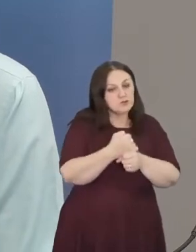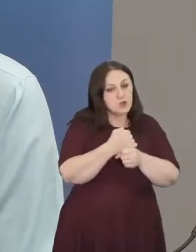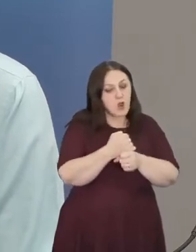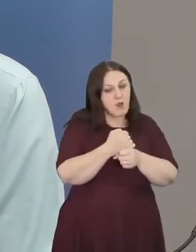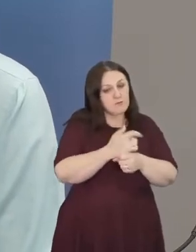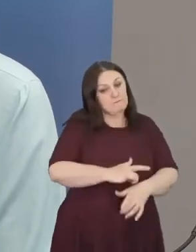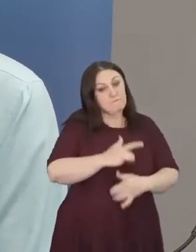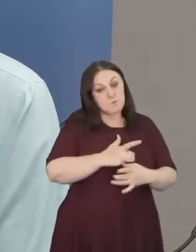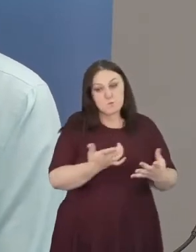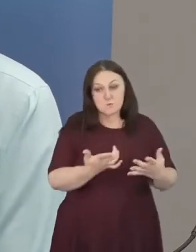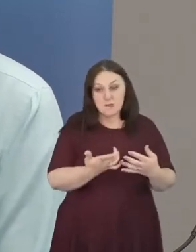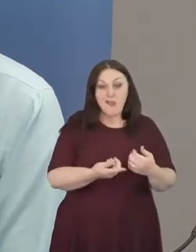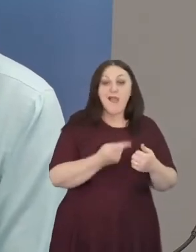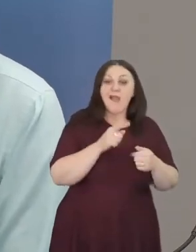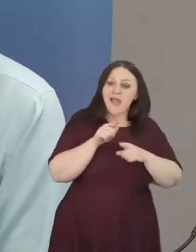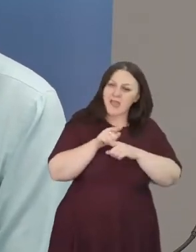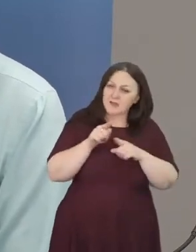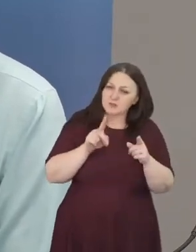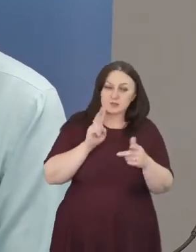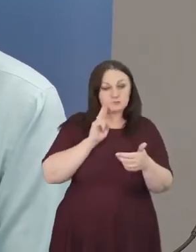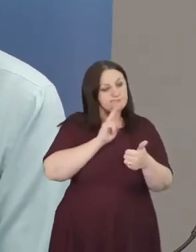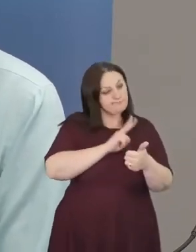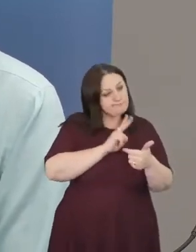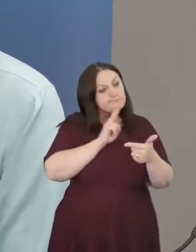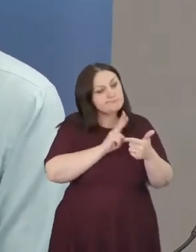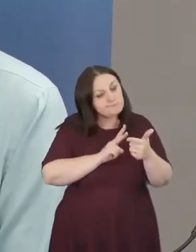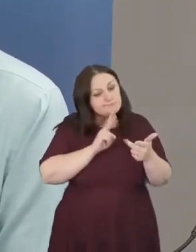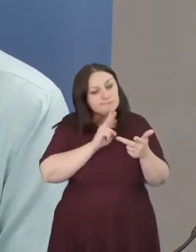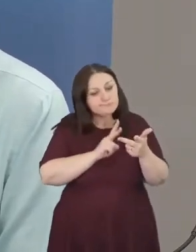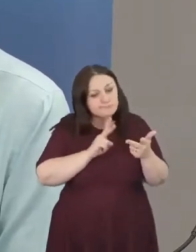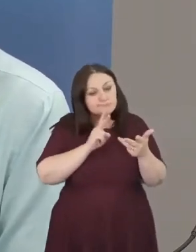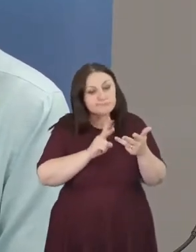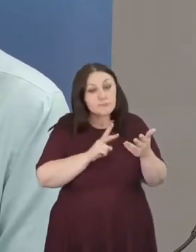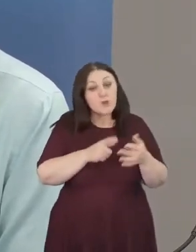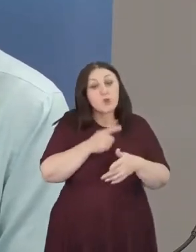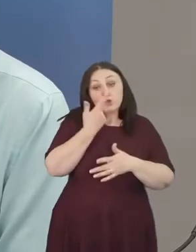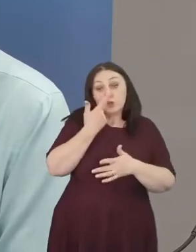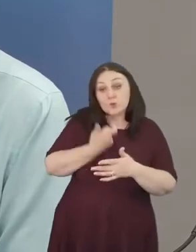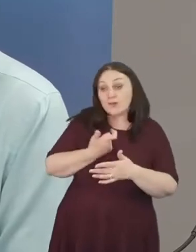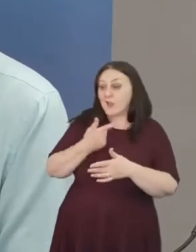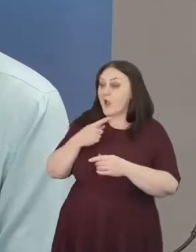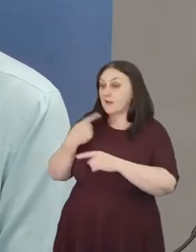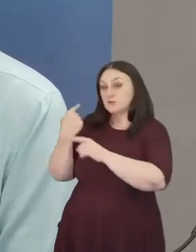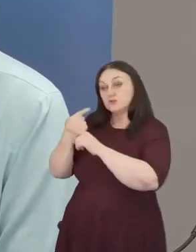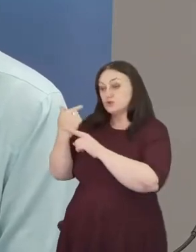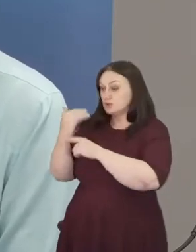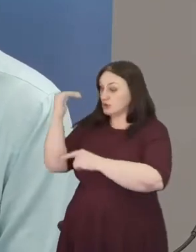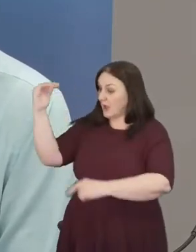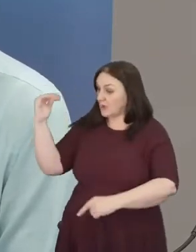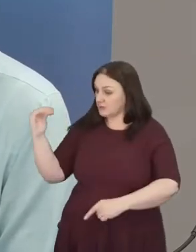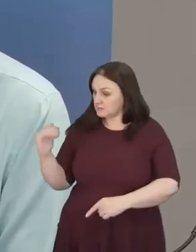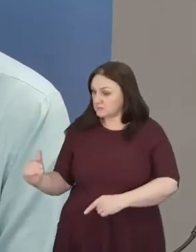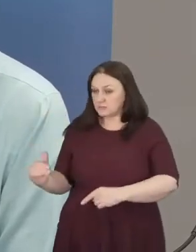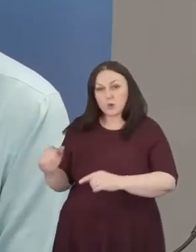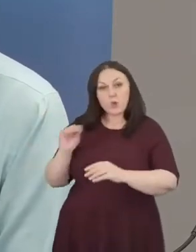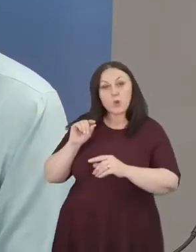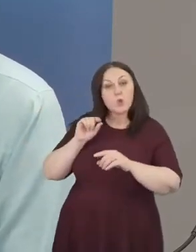As you listen to them, you can be sending questions through the chat box on YouTube.